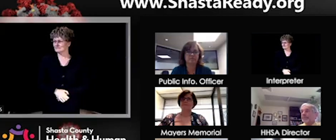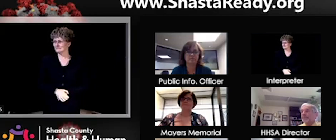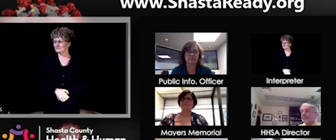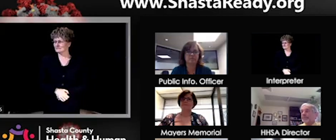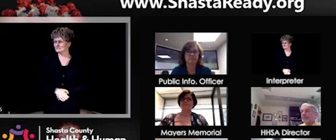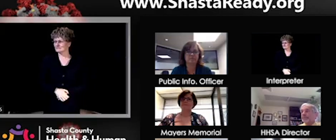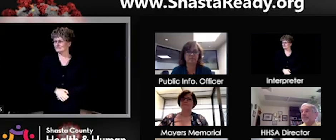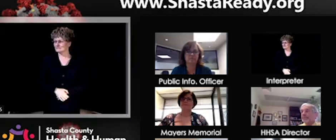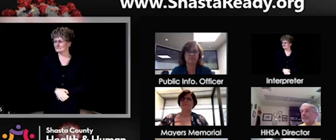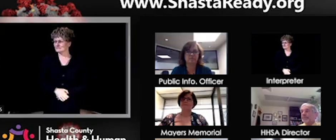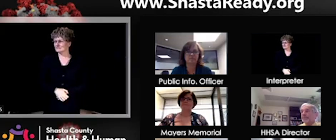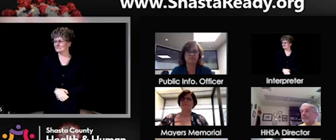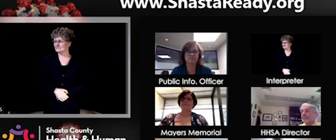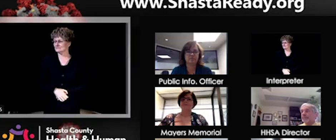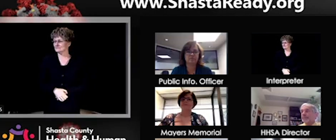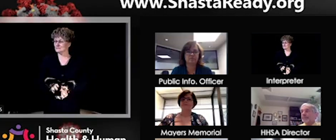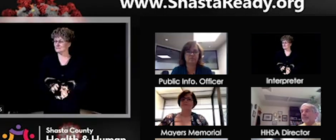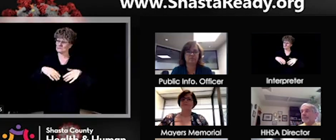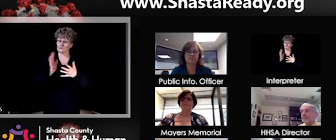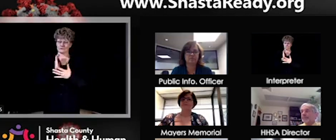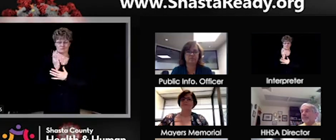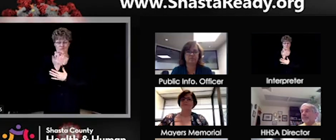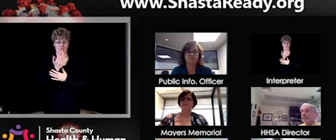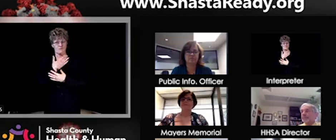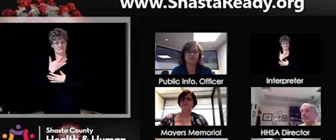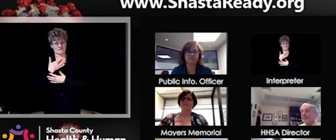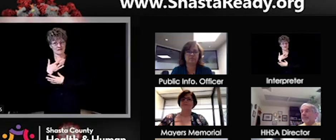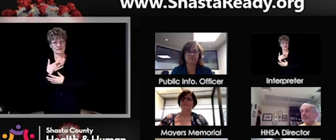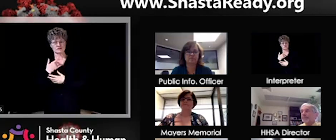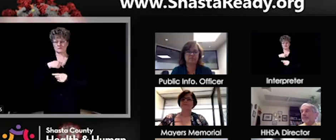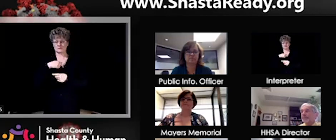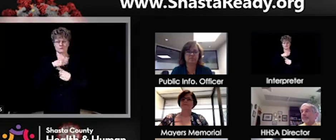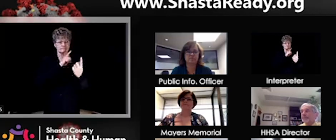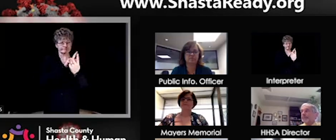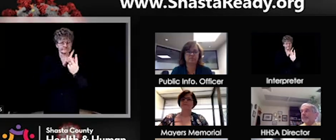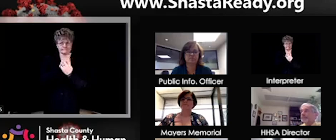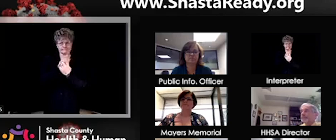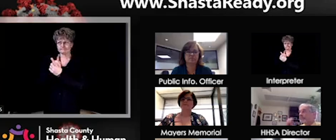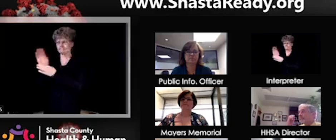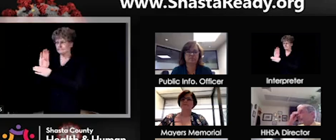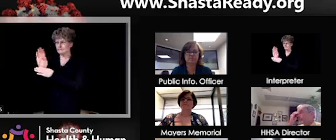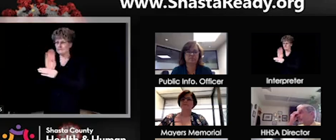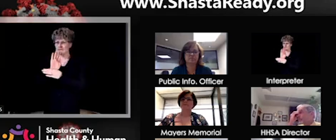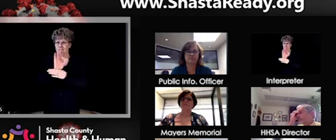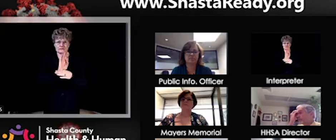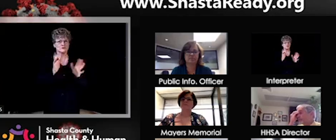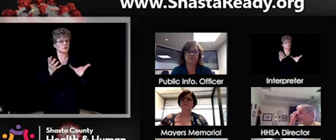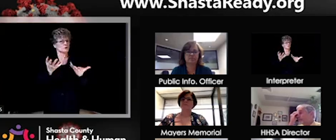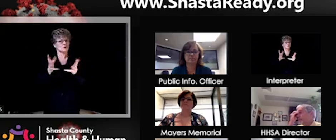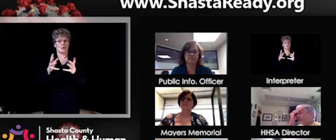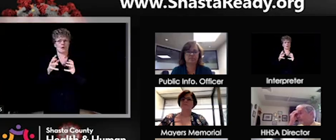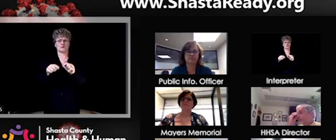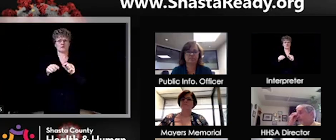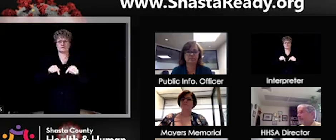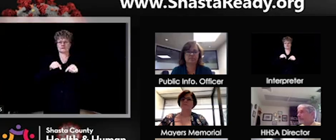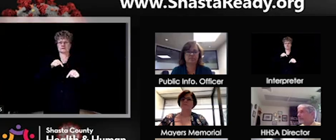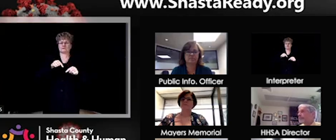needs to be, let's get out and keep these businesses going, and we don't need to do anything that will take us backwards in that.